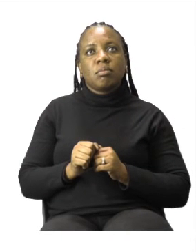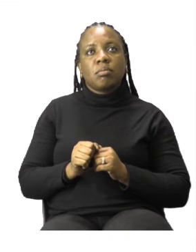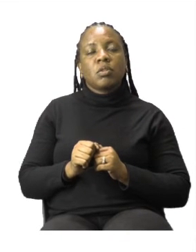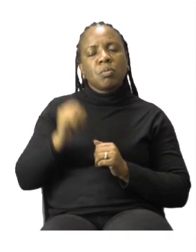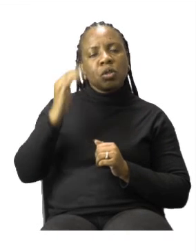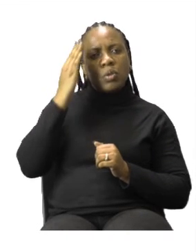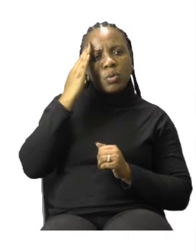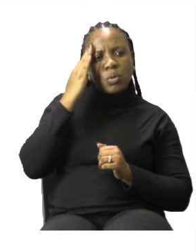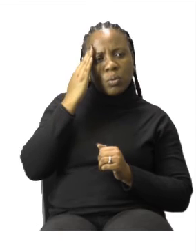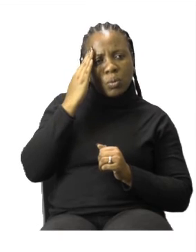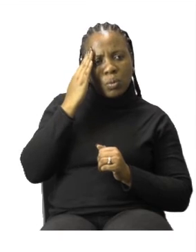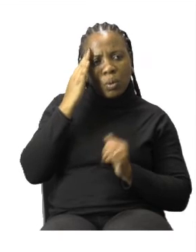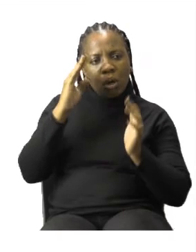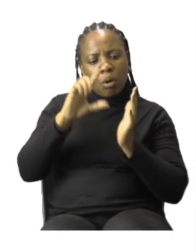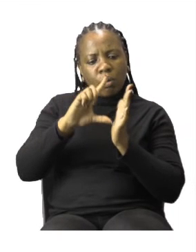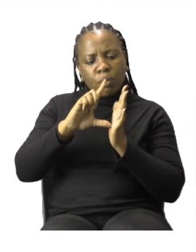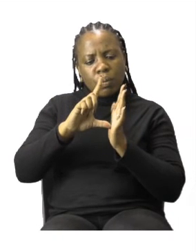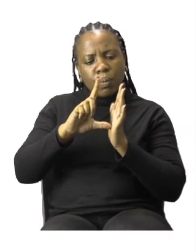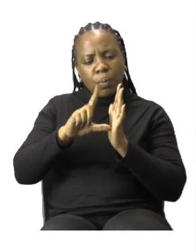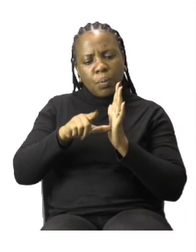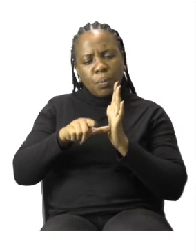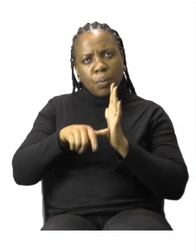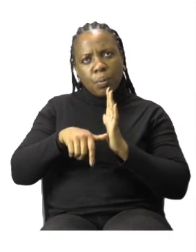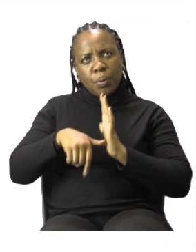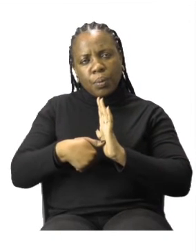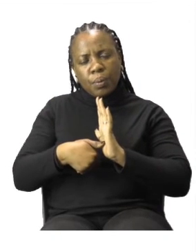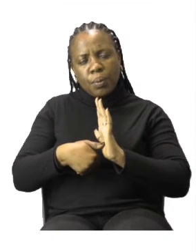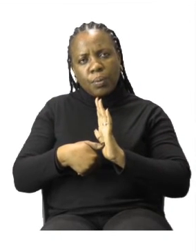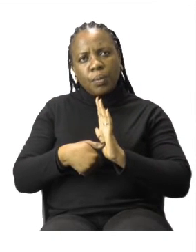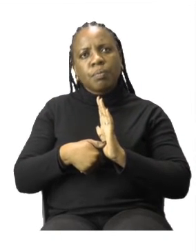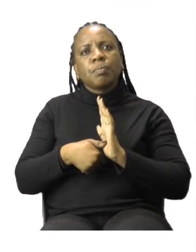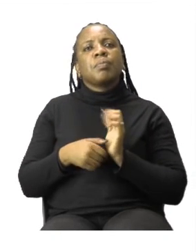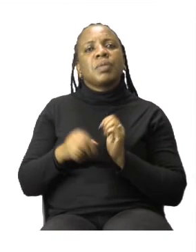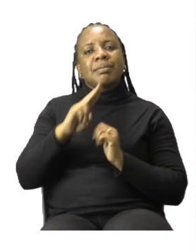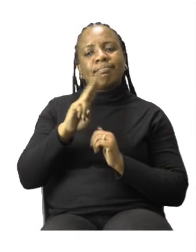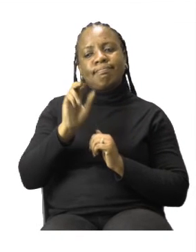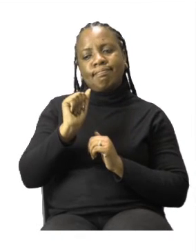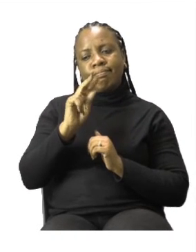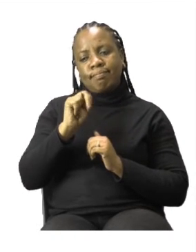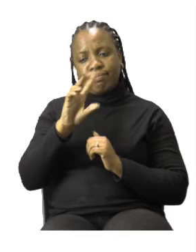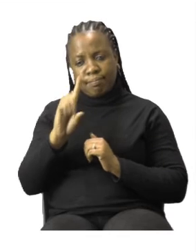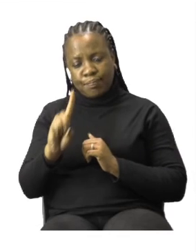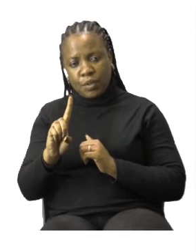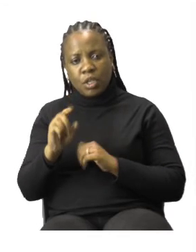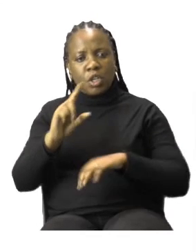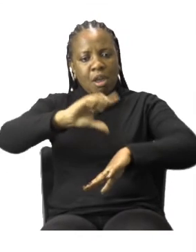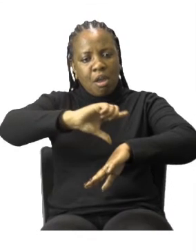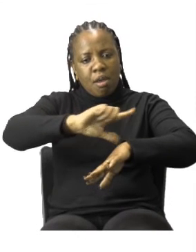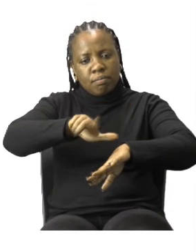hour hand are not only different sizes, but also different colors to help us